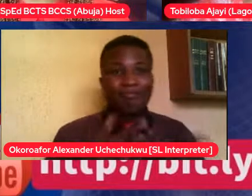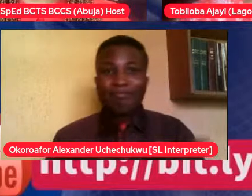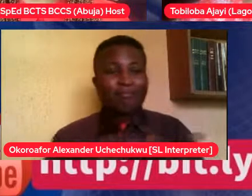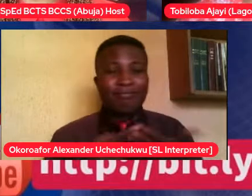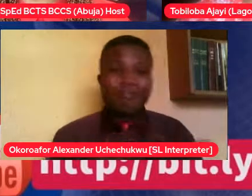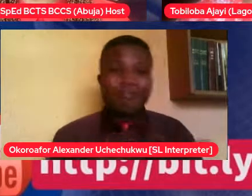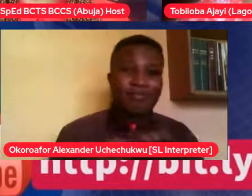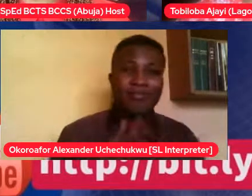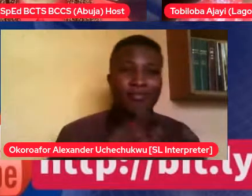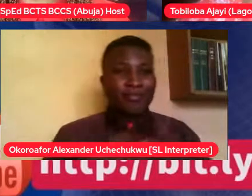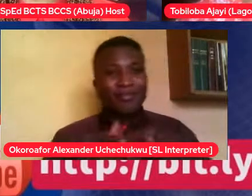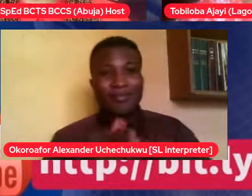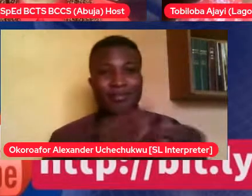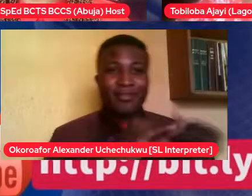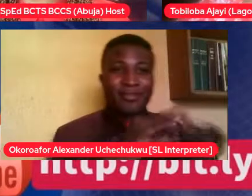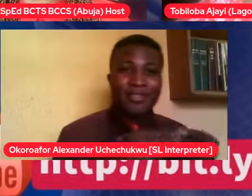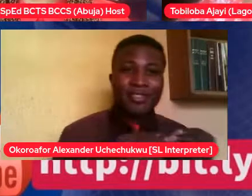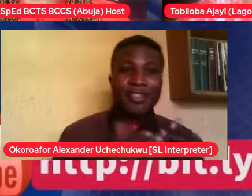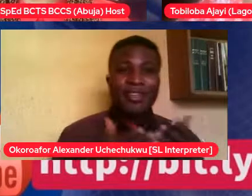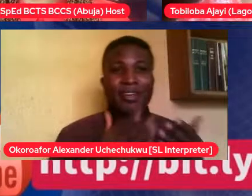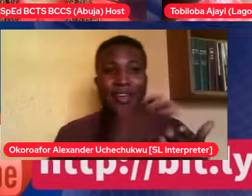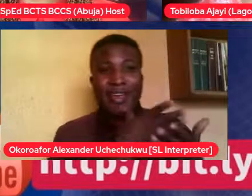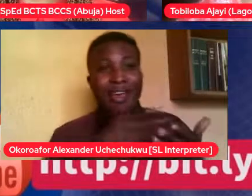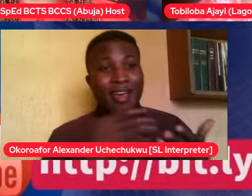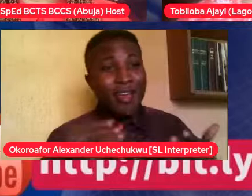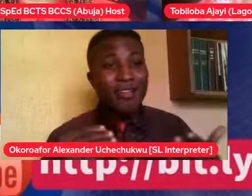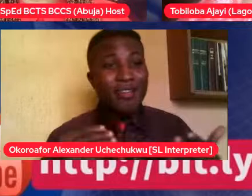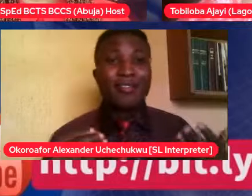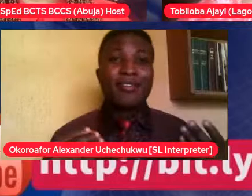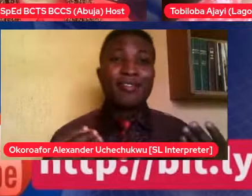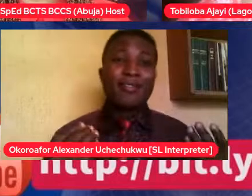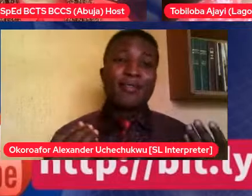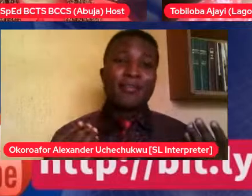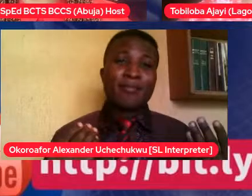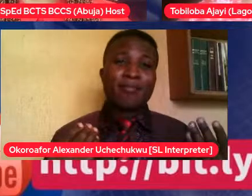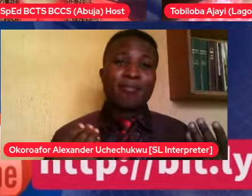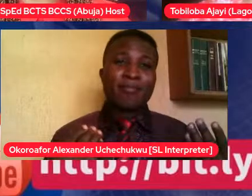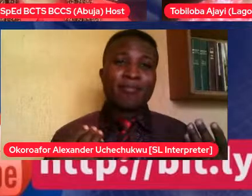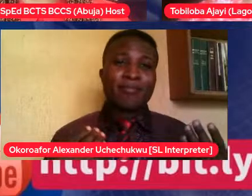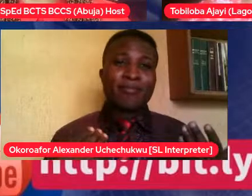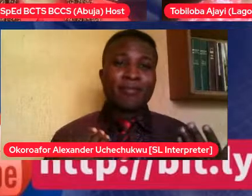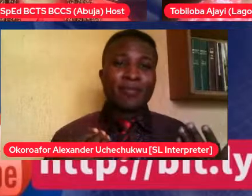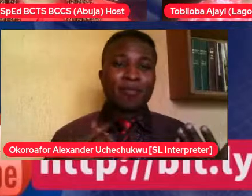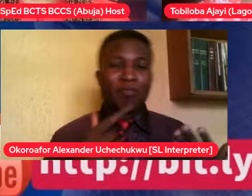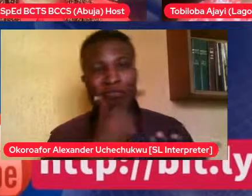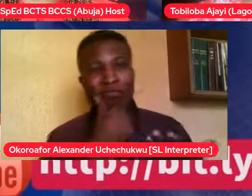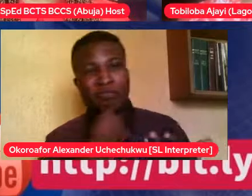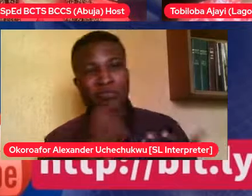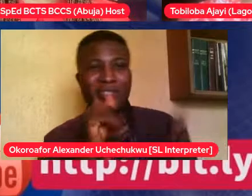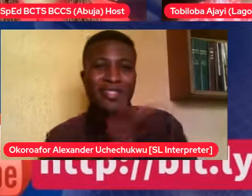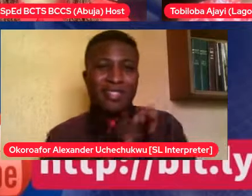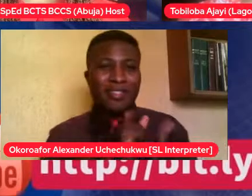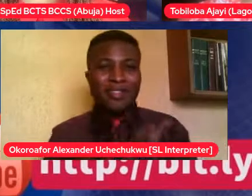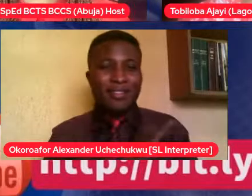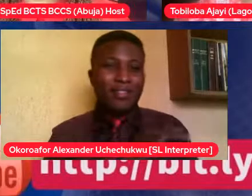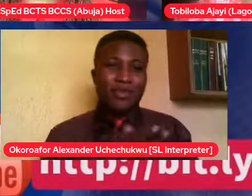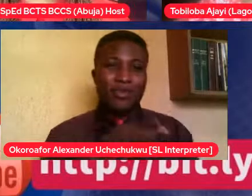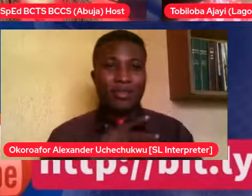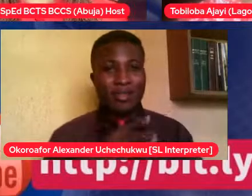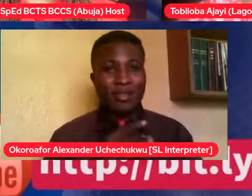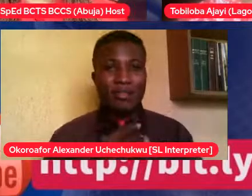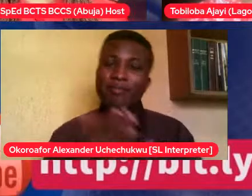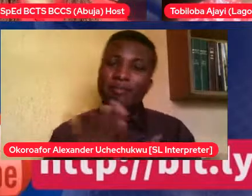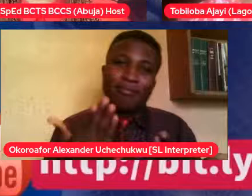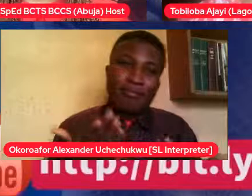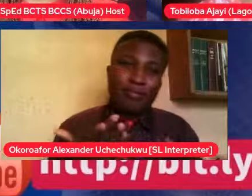to kind of, like, like boys, and boys started to like you back. The beautiful thing about it was my dad was very open to those conversations. he was kind of